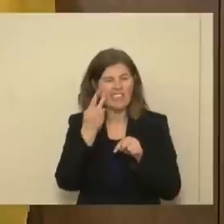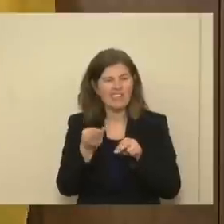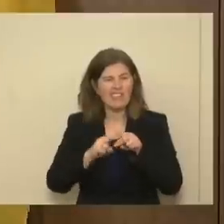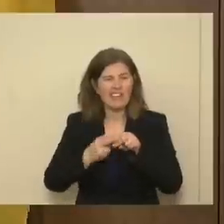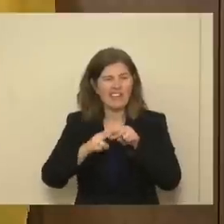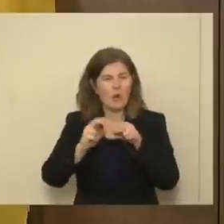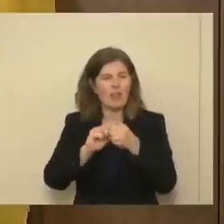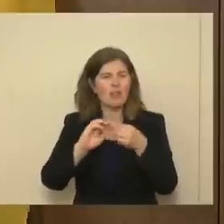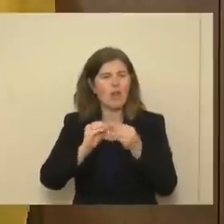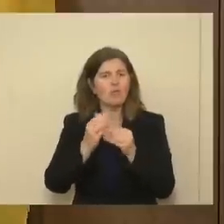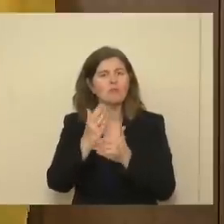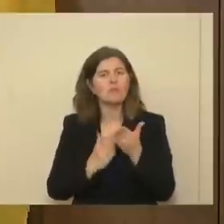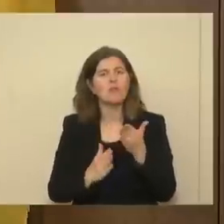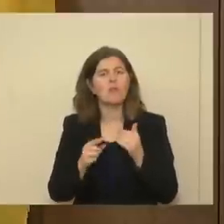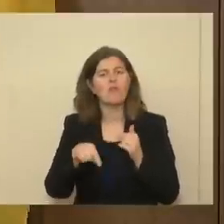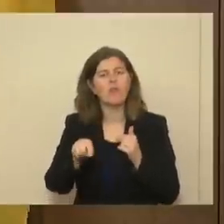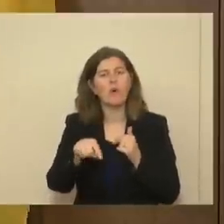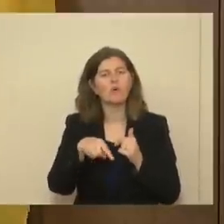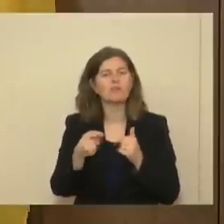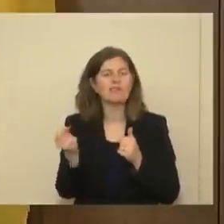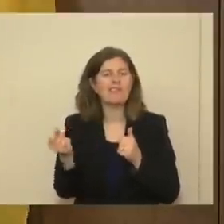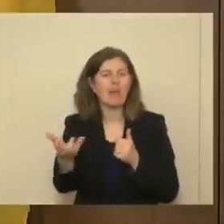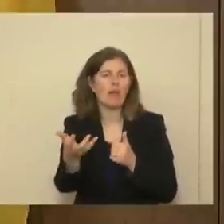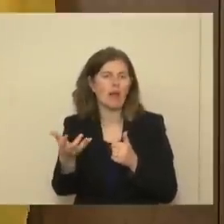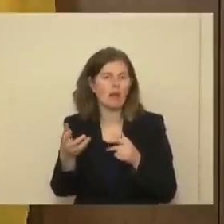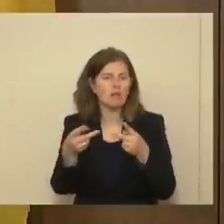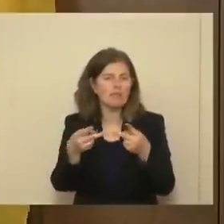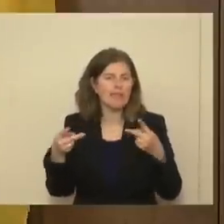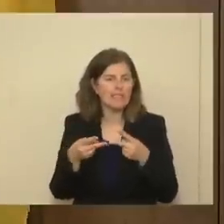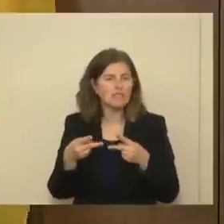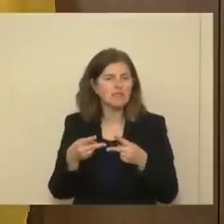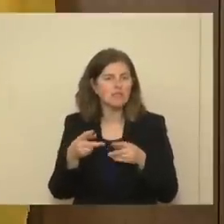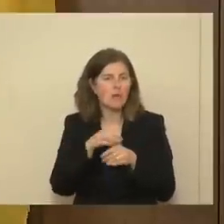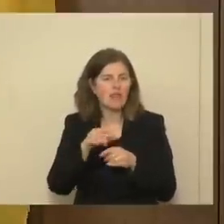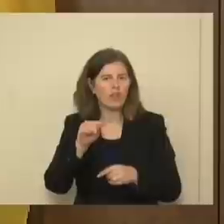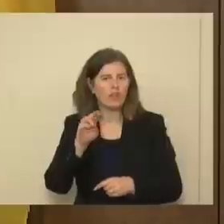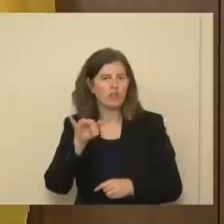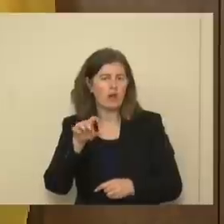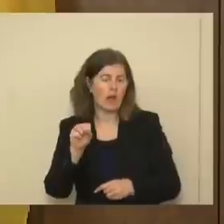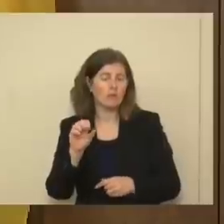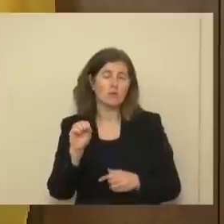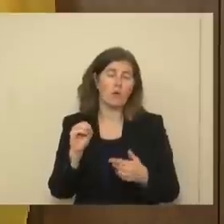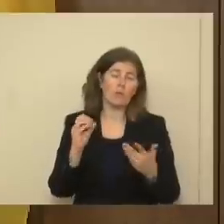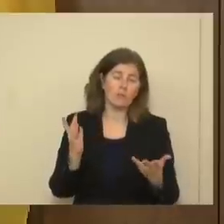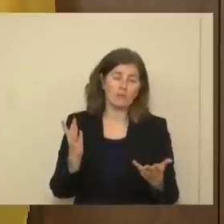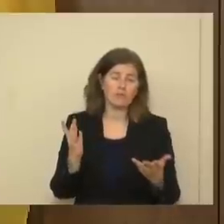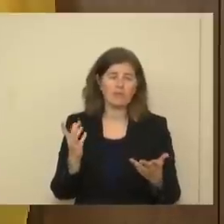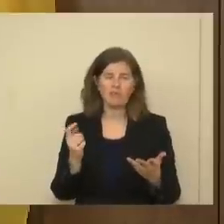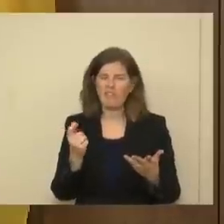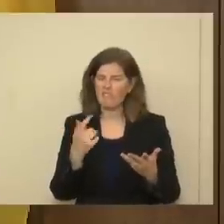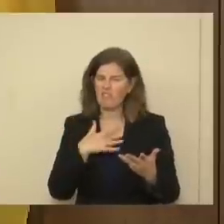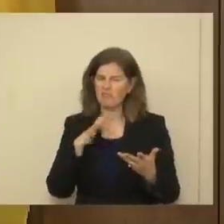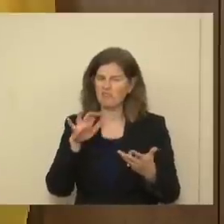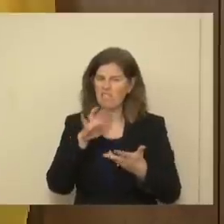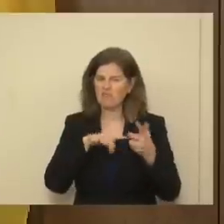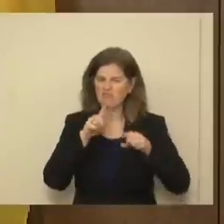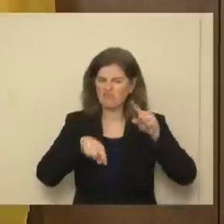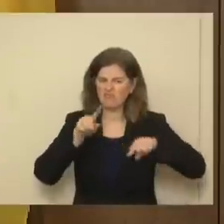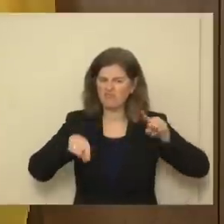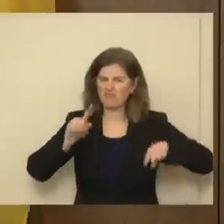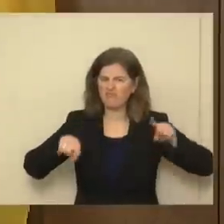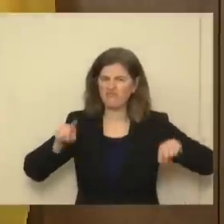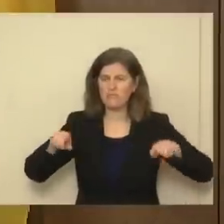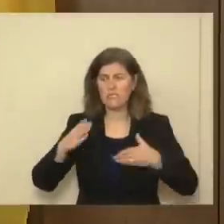in some of those gaming tribes. So I think it's a mixed set